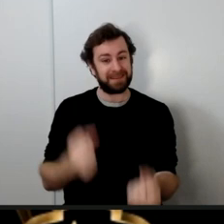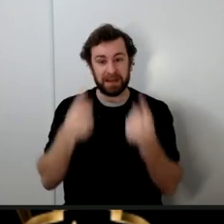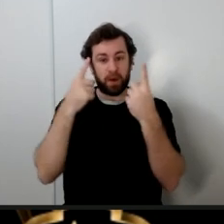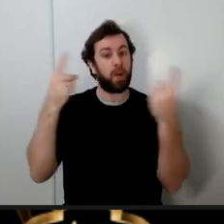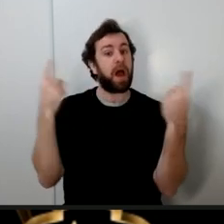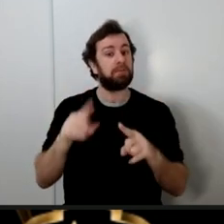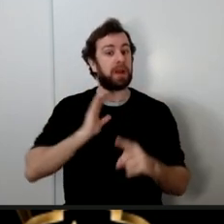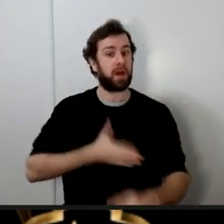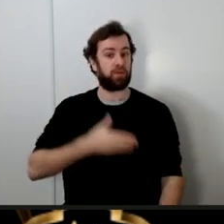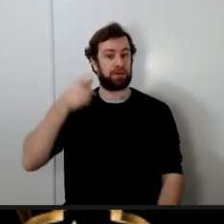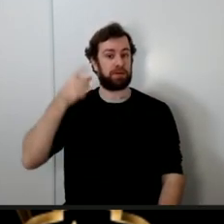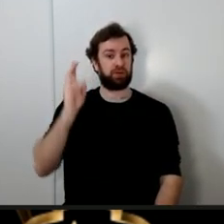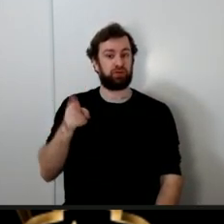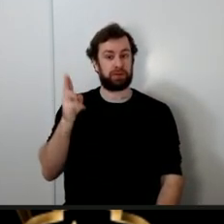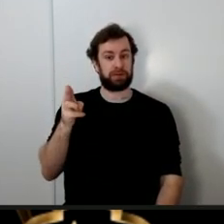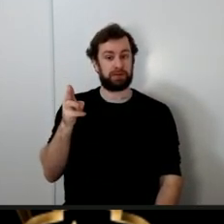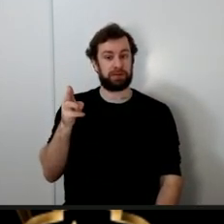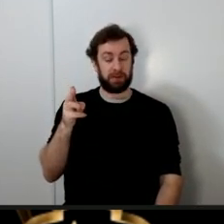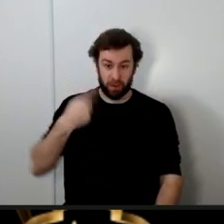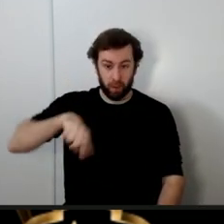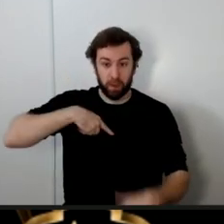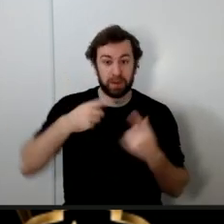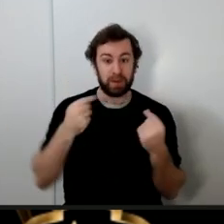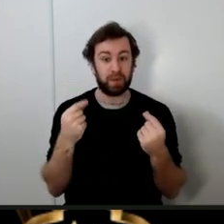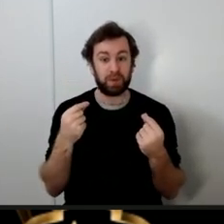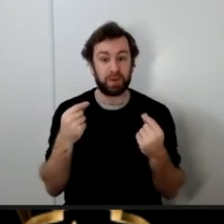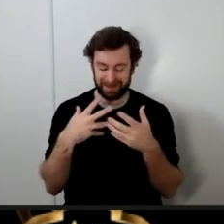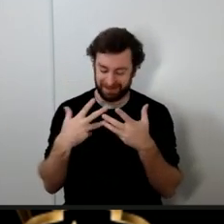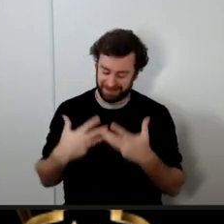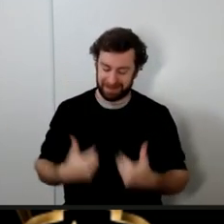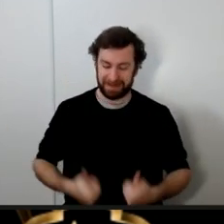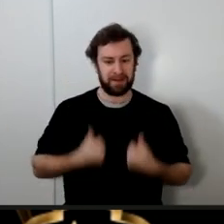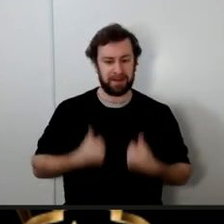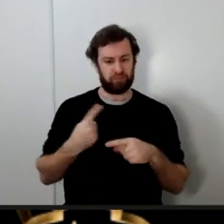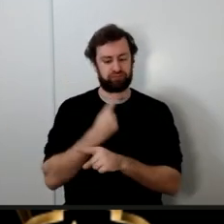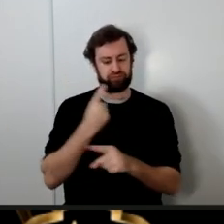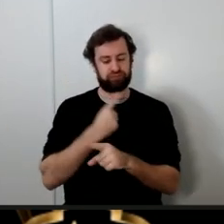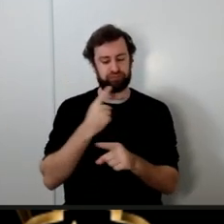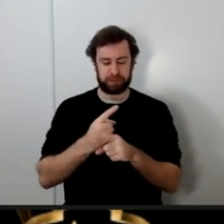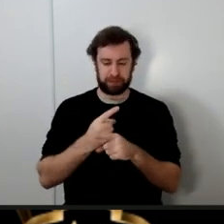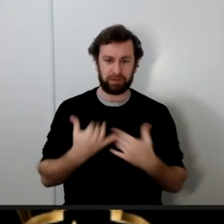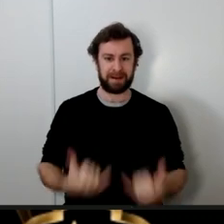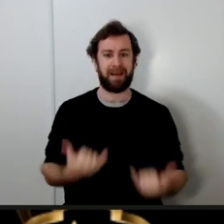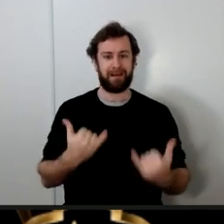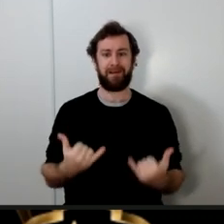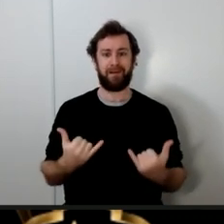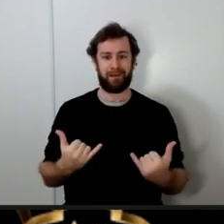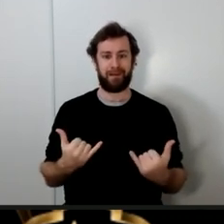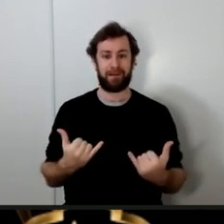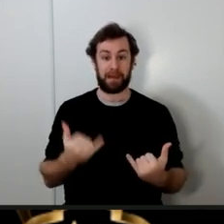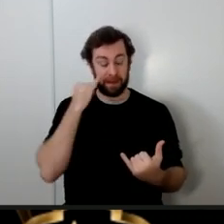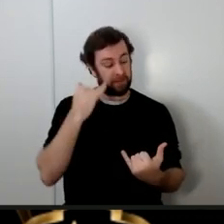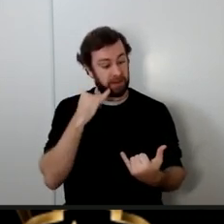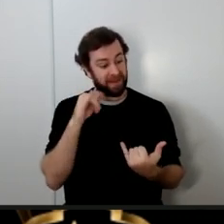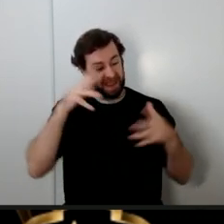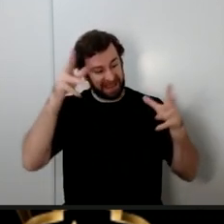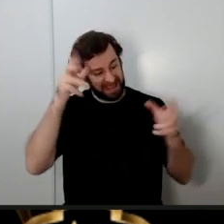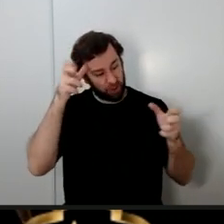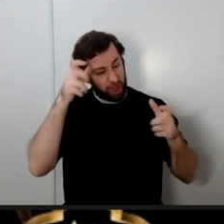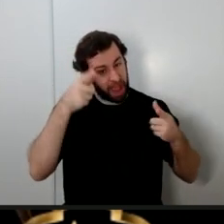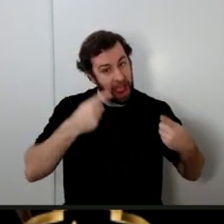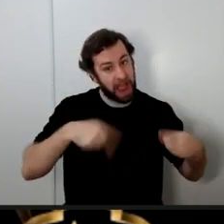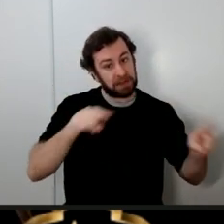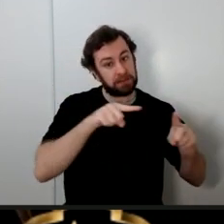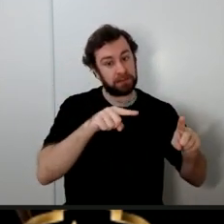live a proper present if I do not dissociate myself from the evil actions of